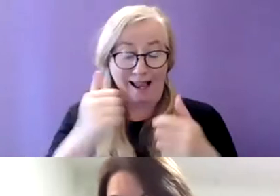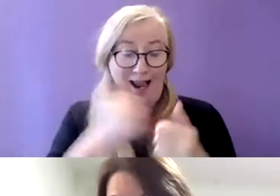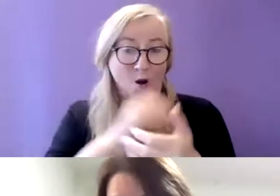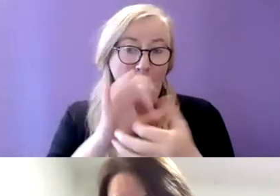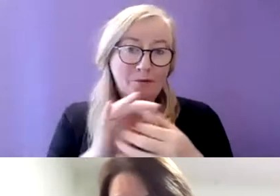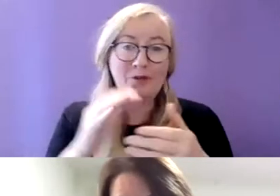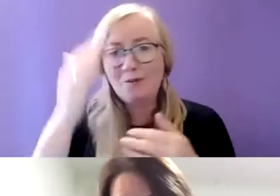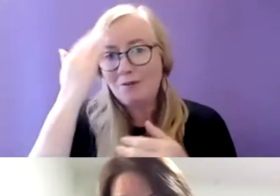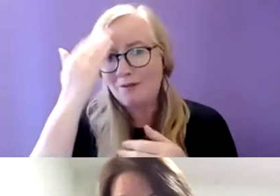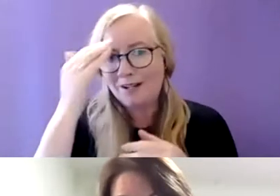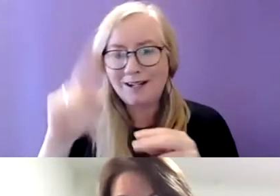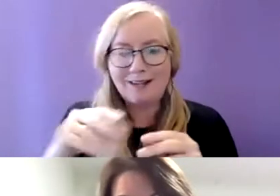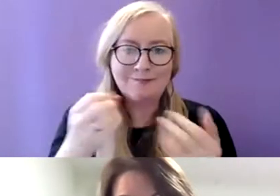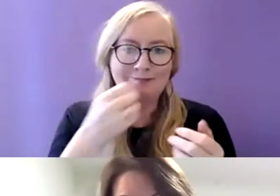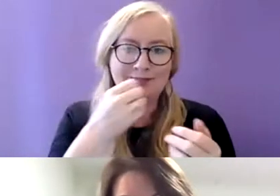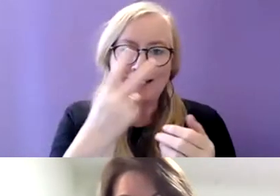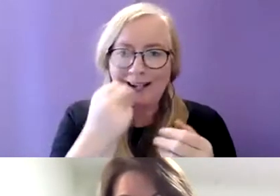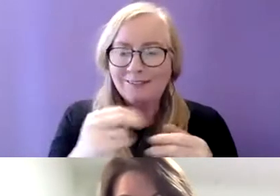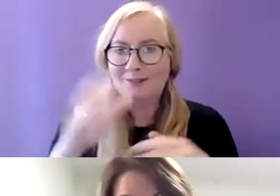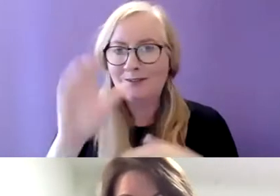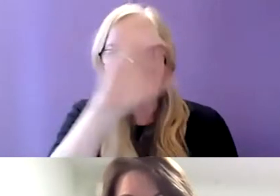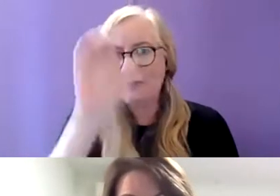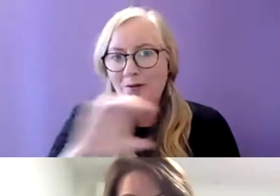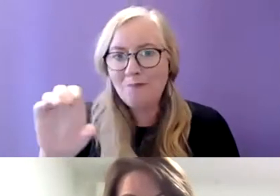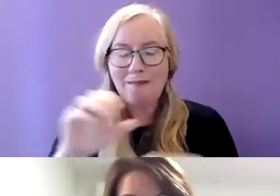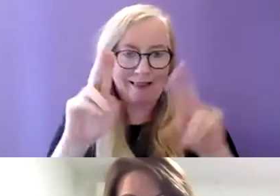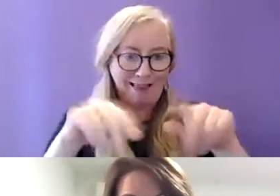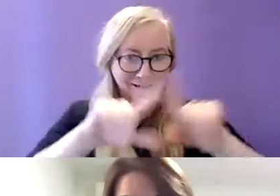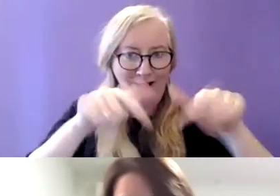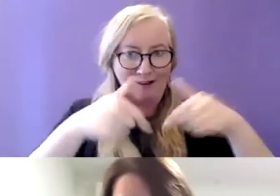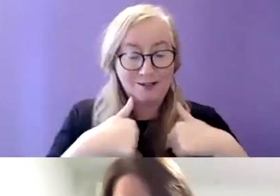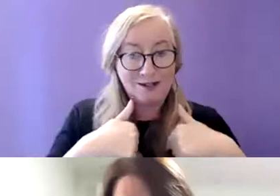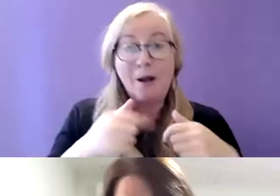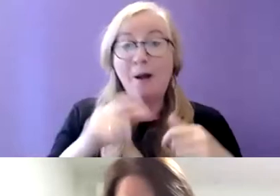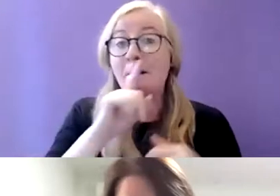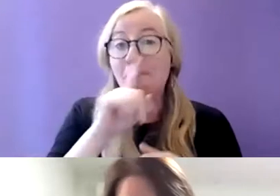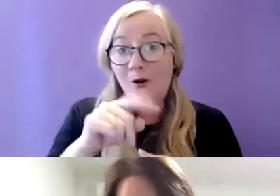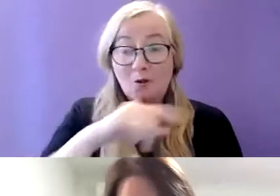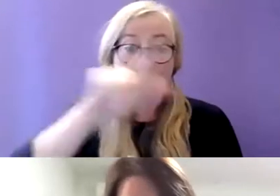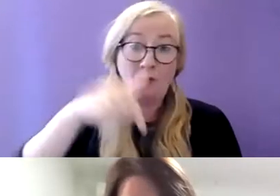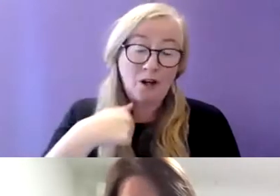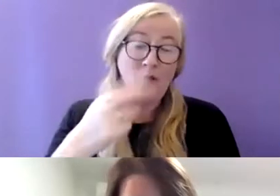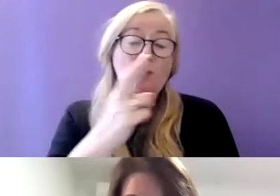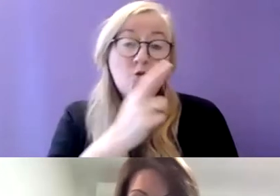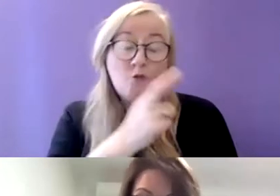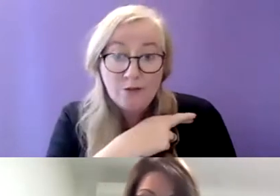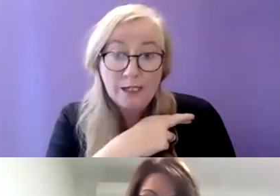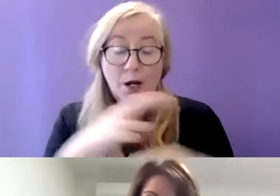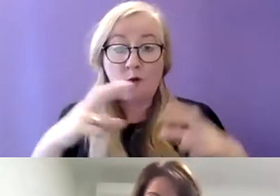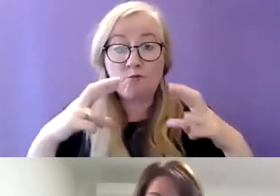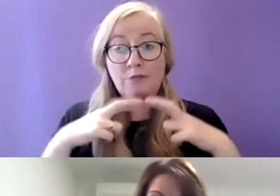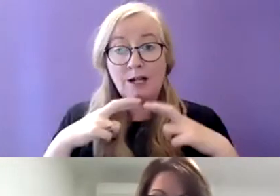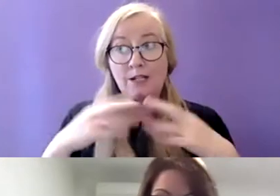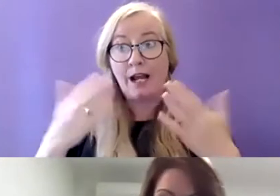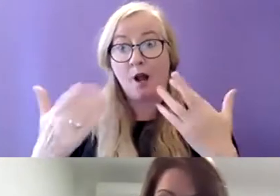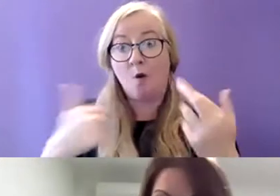your Zoom quiz on a Saturday night and chatting with your friends and stuff but I have to say we're really proud of our response to the